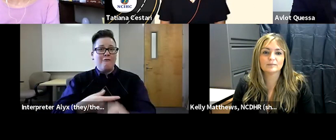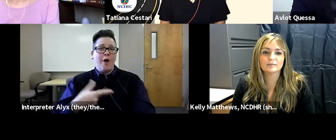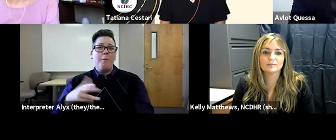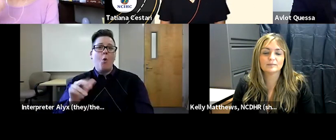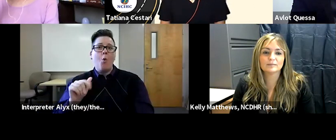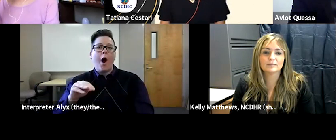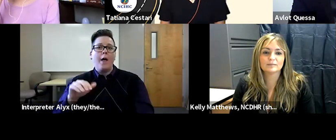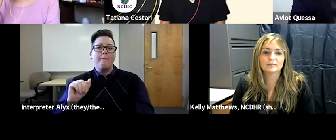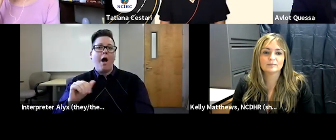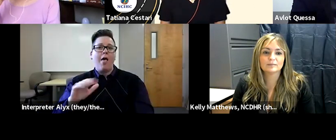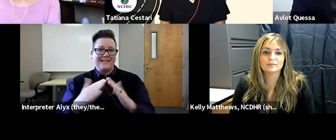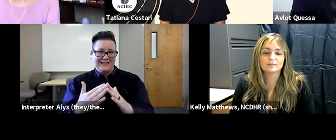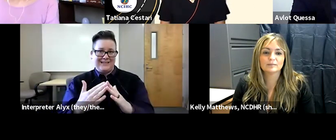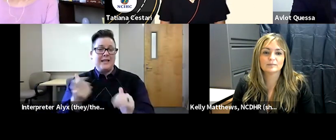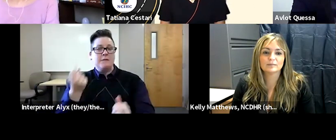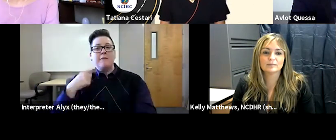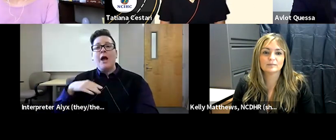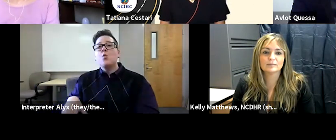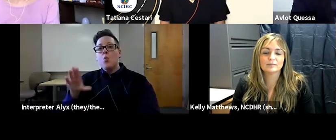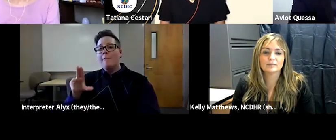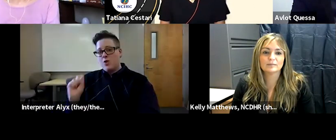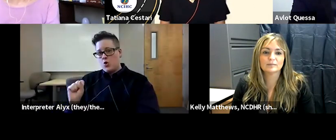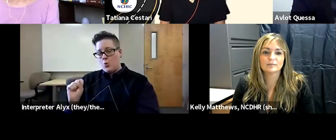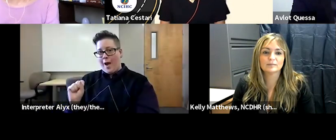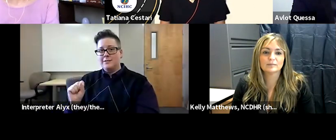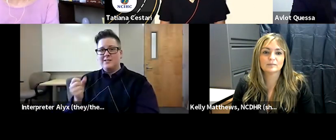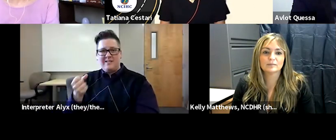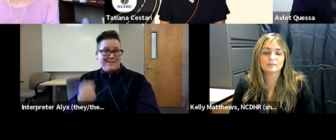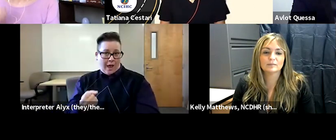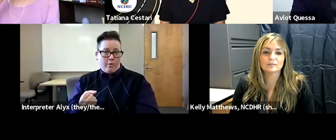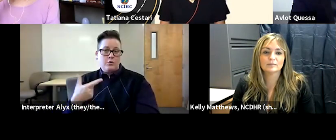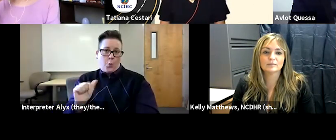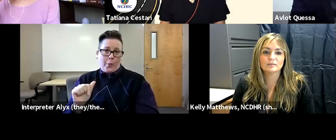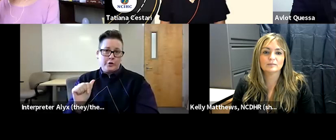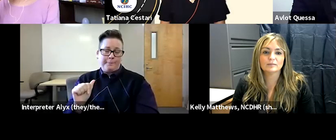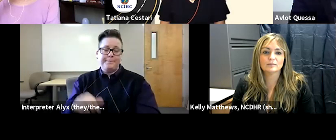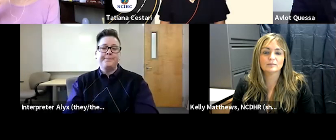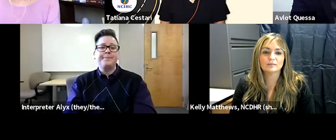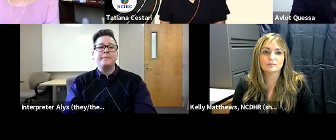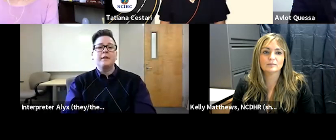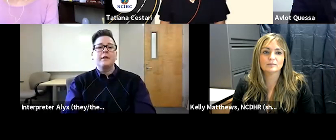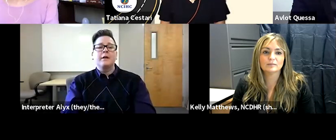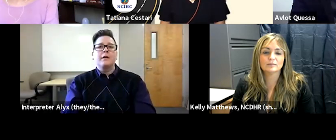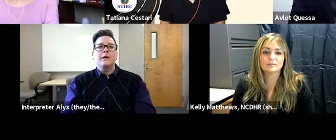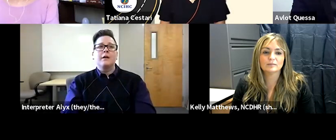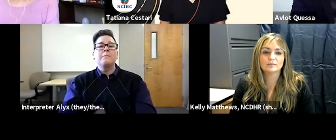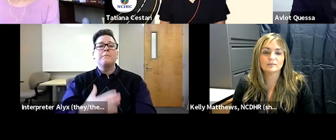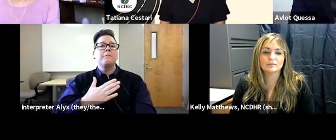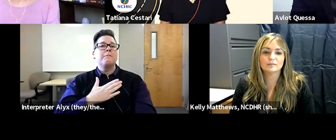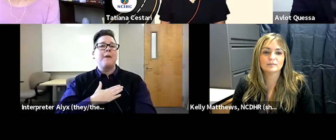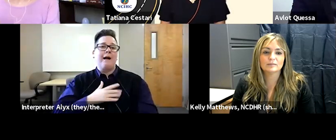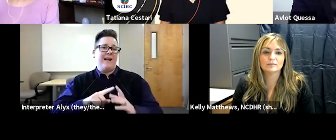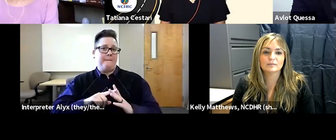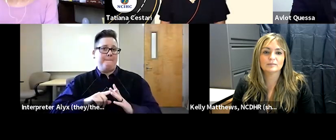city where i'm based i grew up in the united states um in the south in fact in georgia and um my beginning